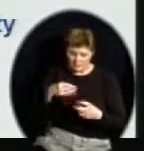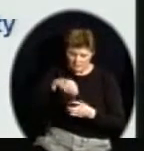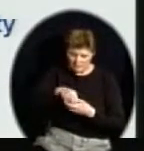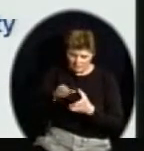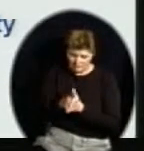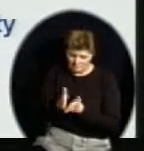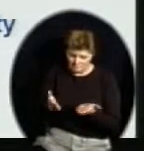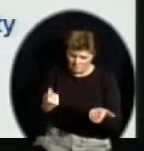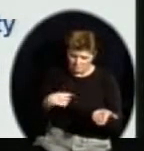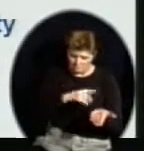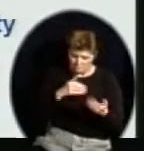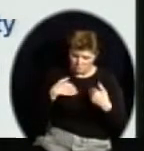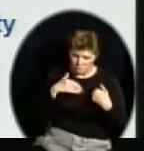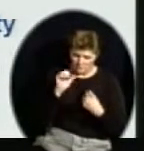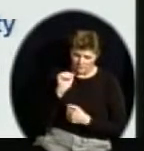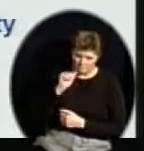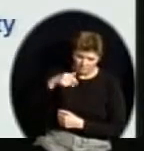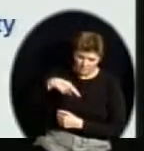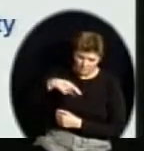and additional resources.